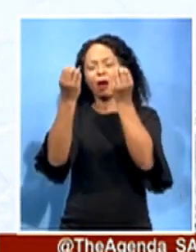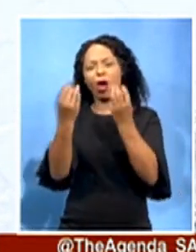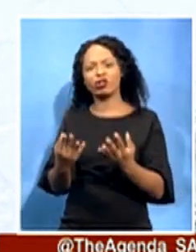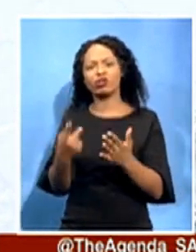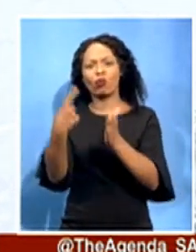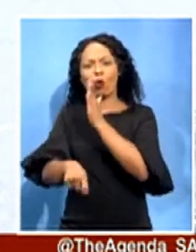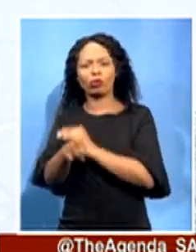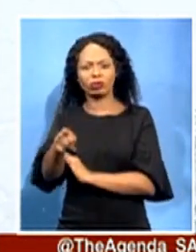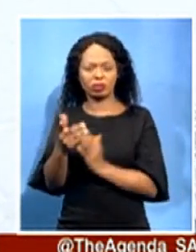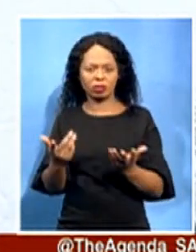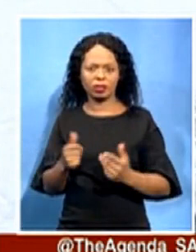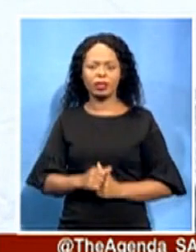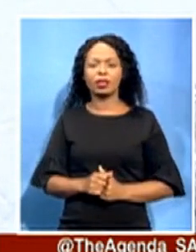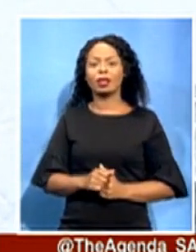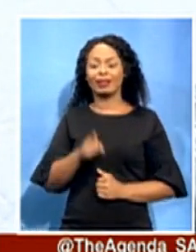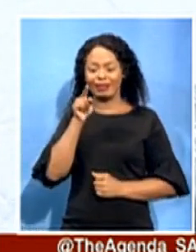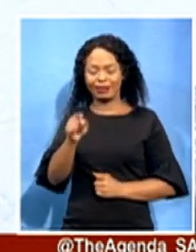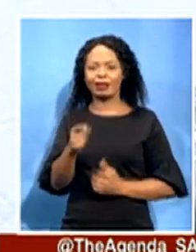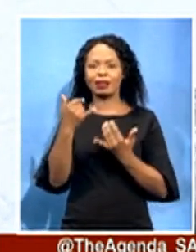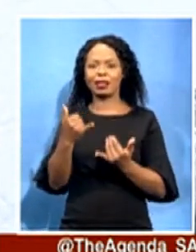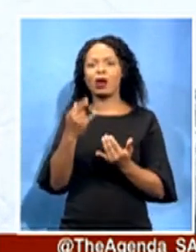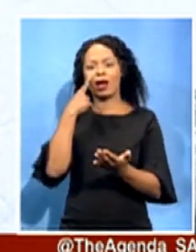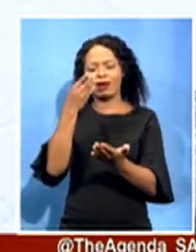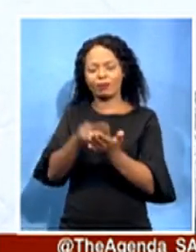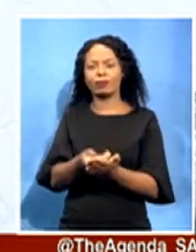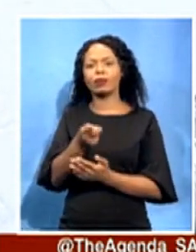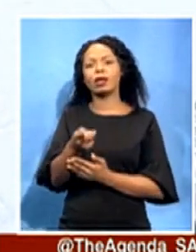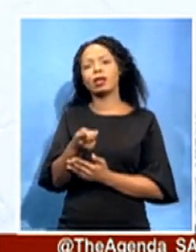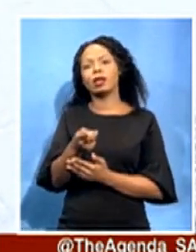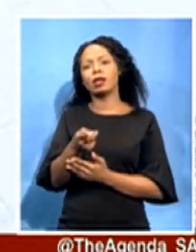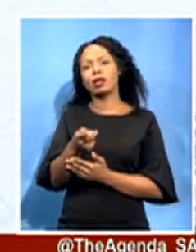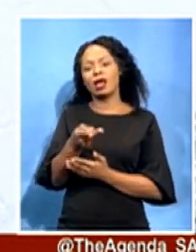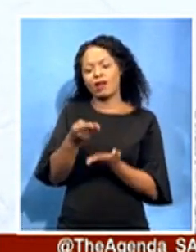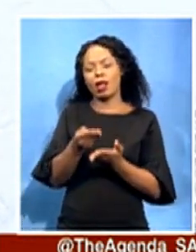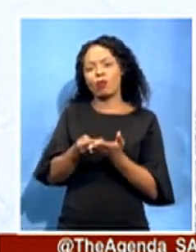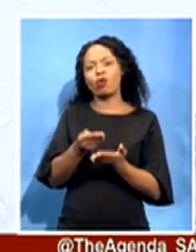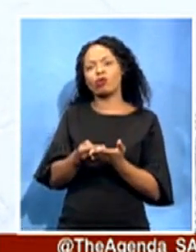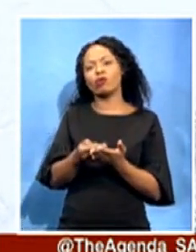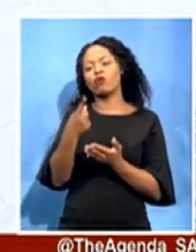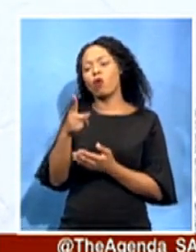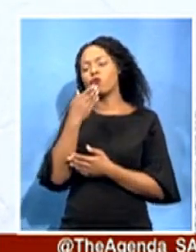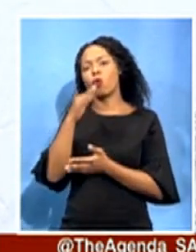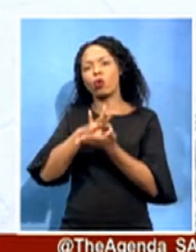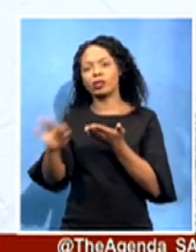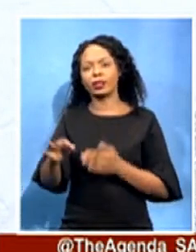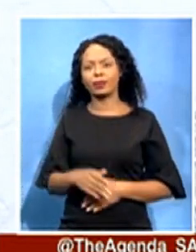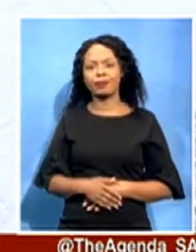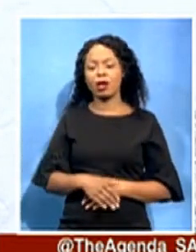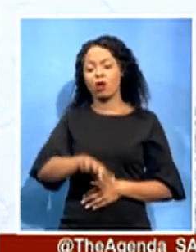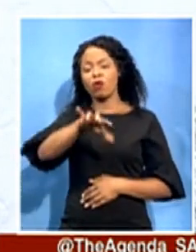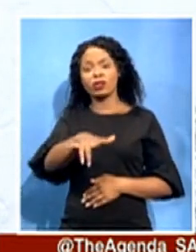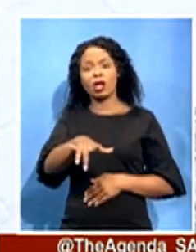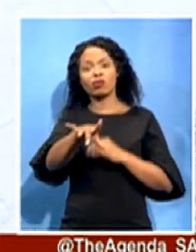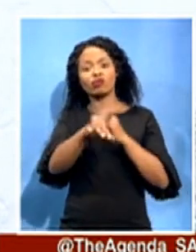available evidence to the contract. In its report, the provincial treasury found that the KZN Department of Education